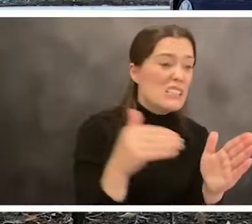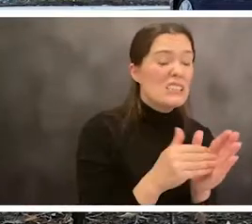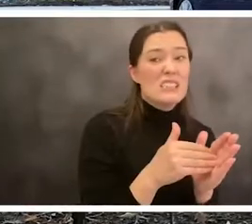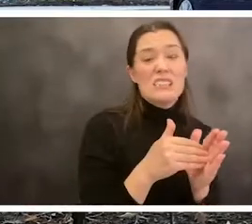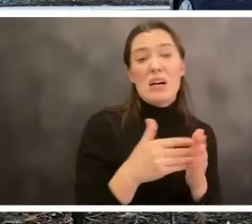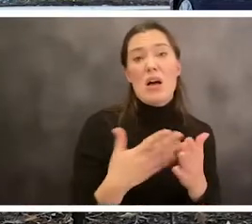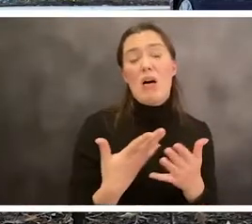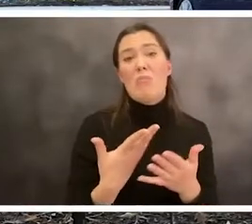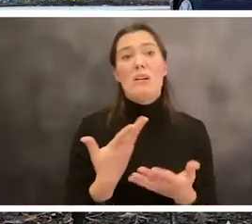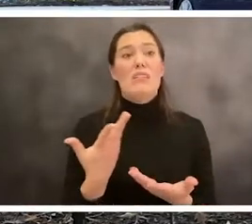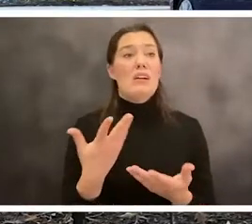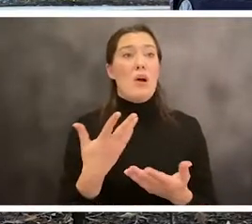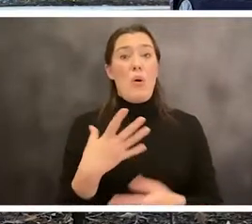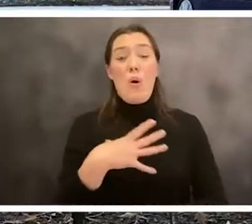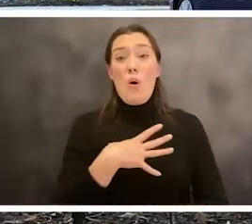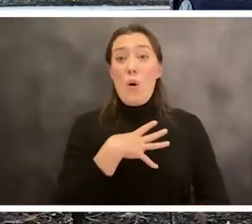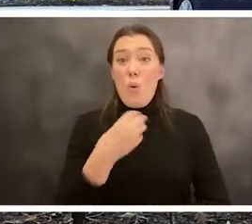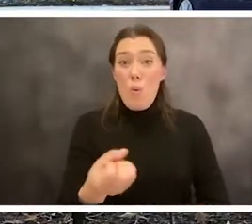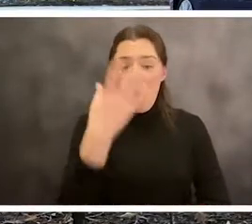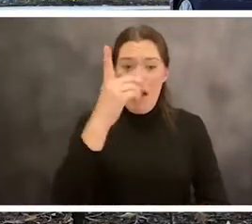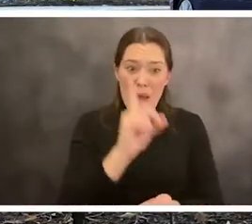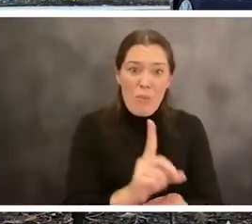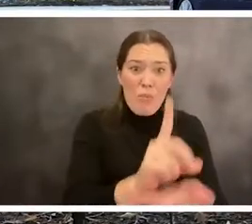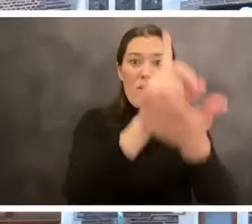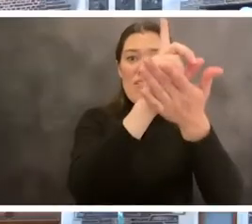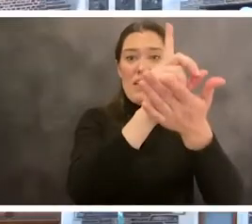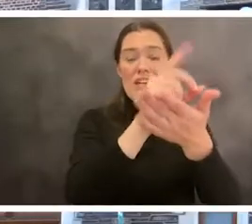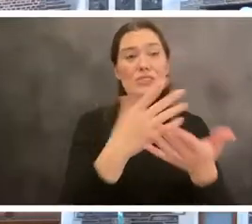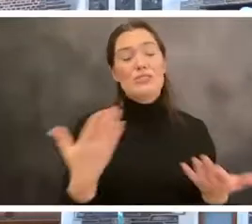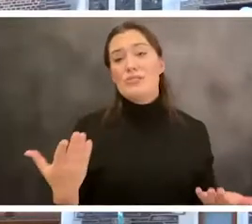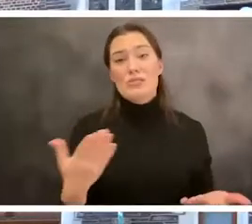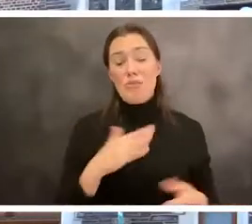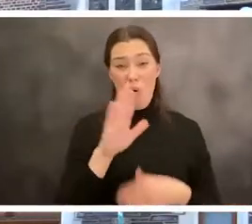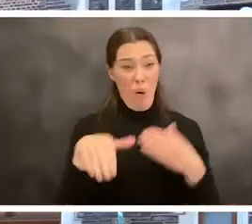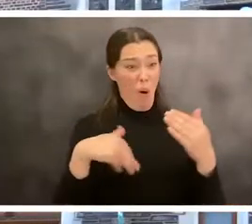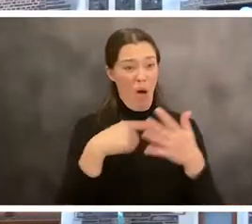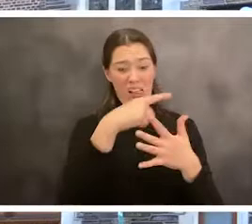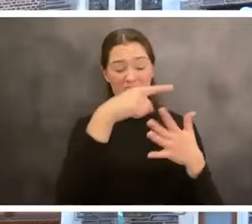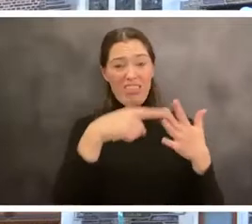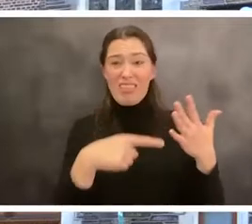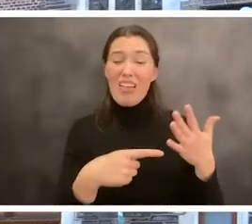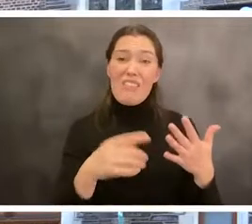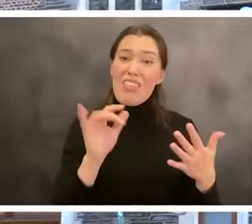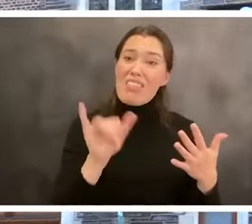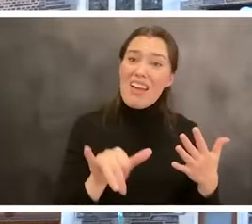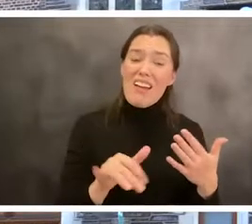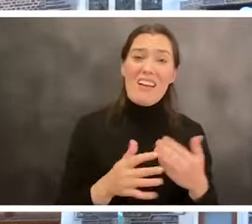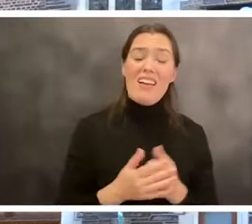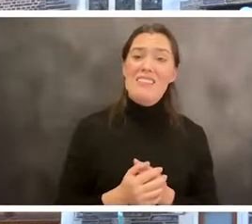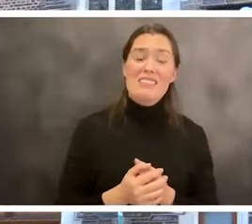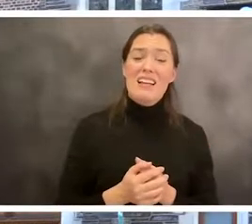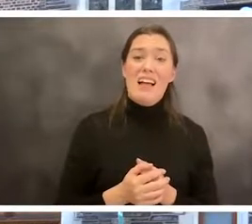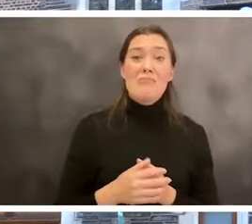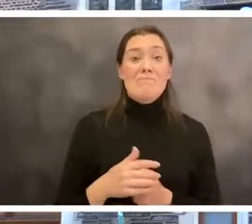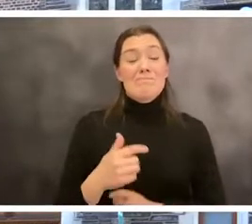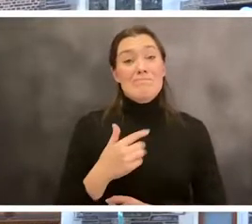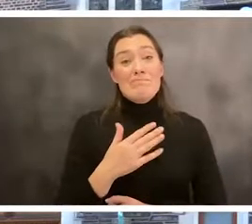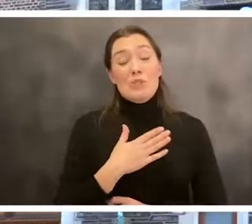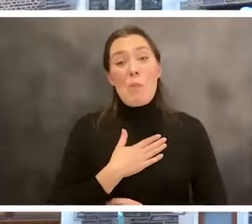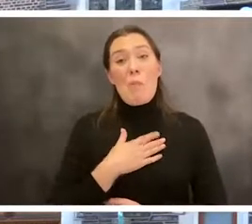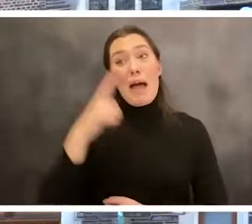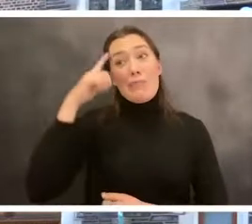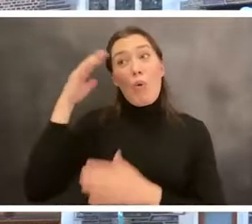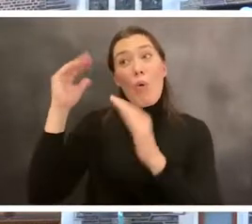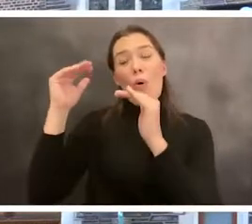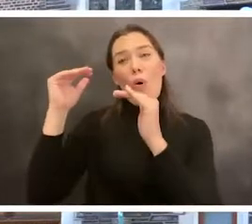you know, racism and white privilege and all of this stuff. Um, so I would hope that, you know, there would be